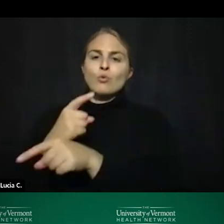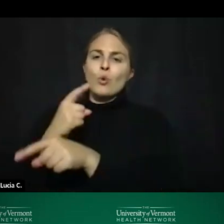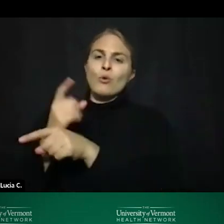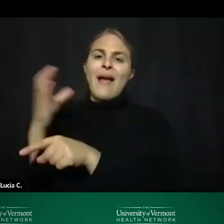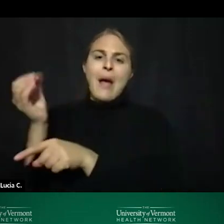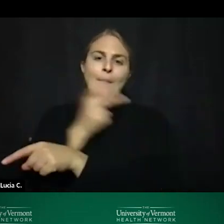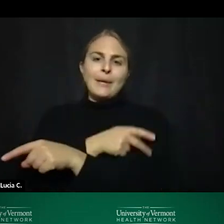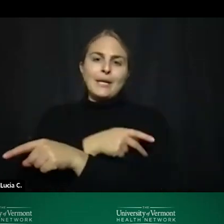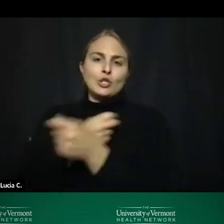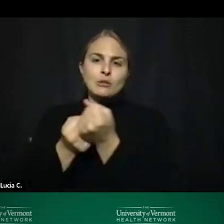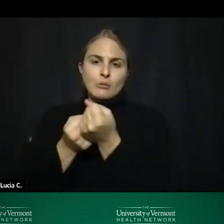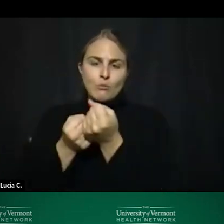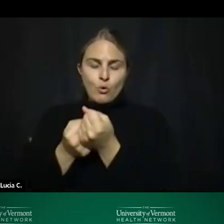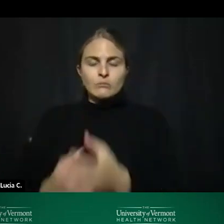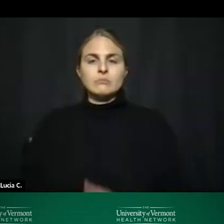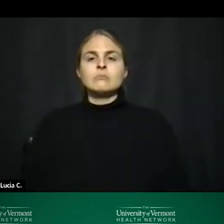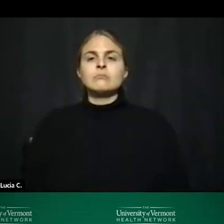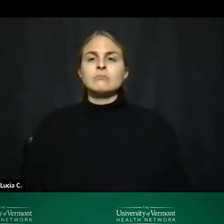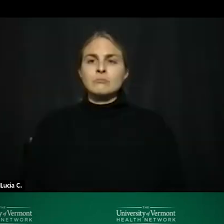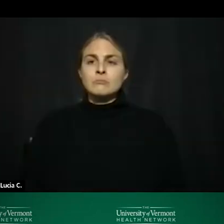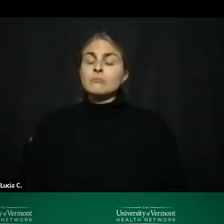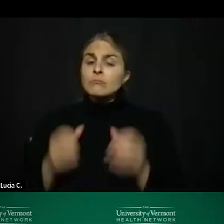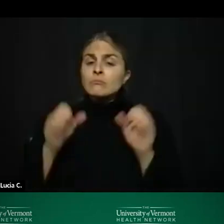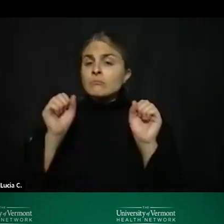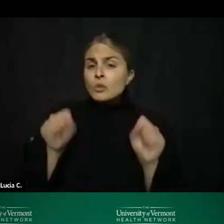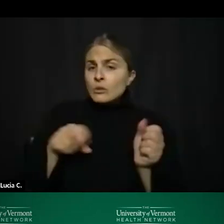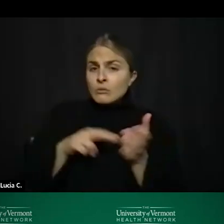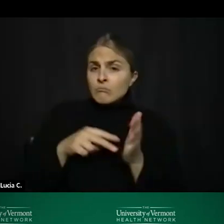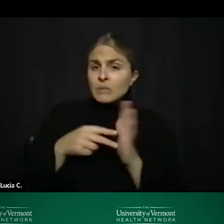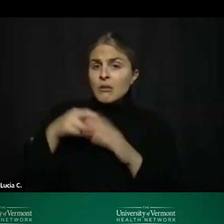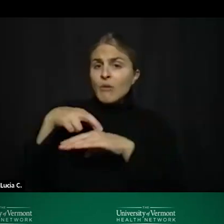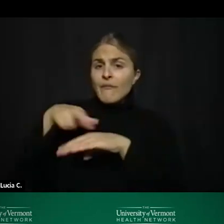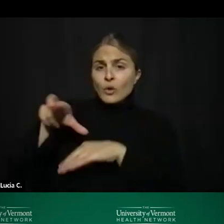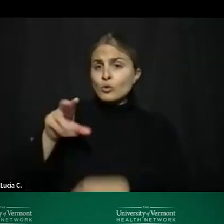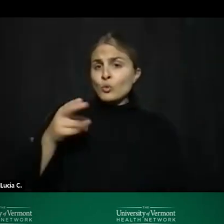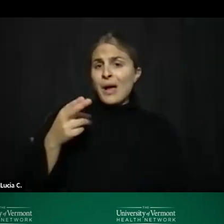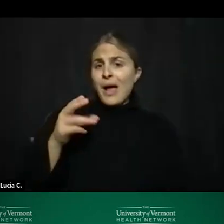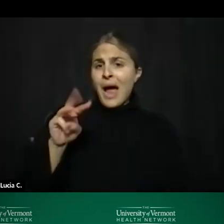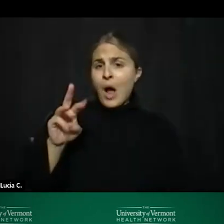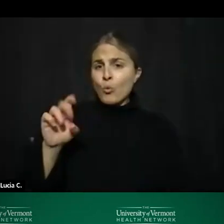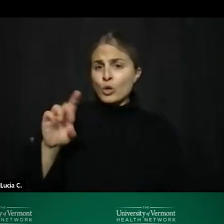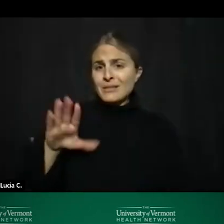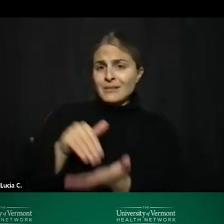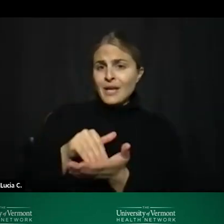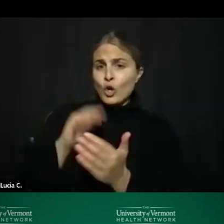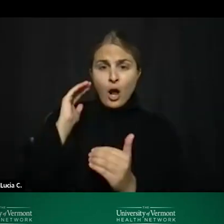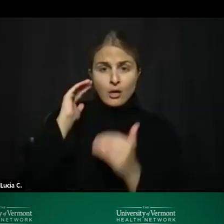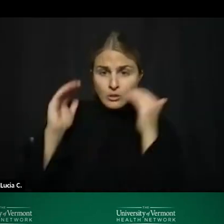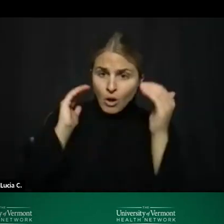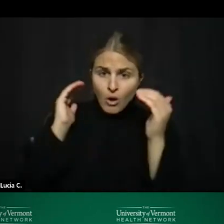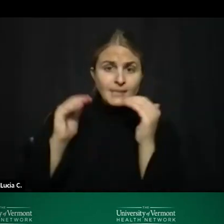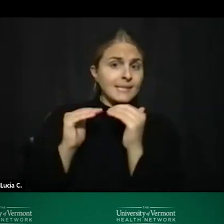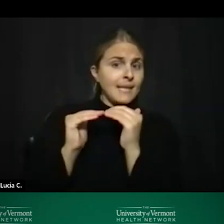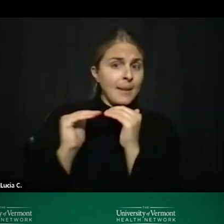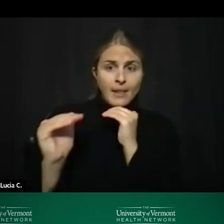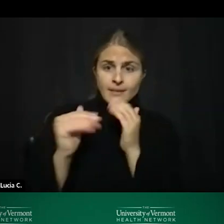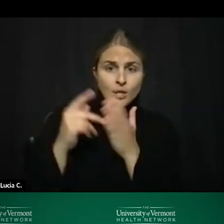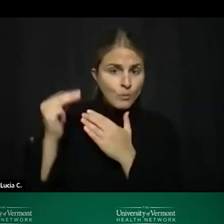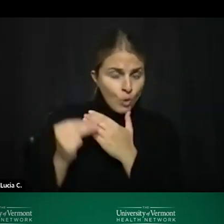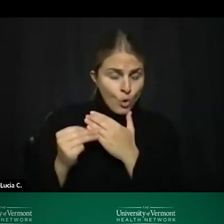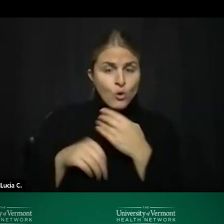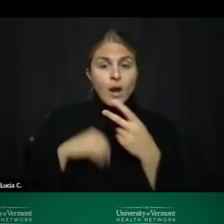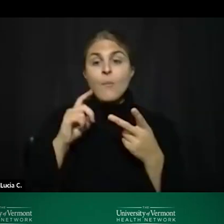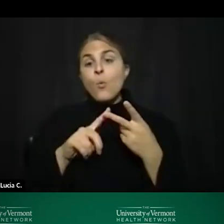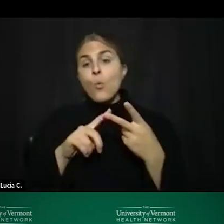it could be that a referral to howard center's adult crisis stabilization program is needed or a